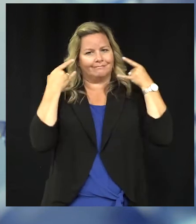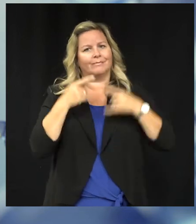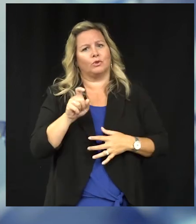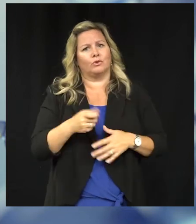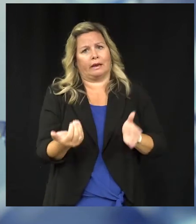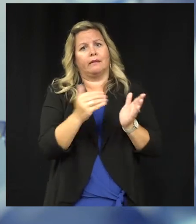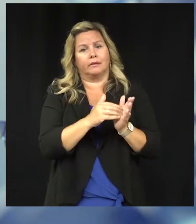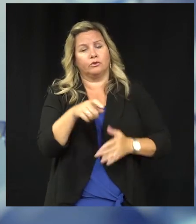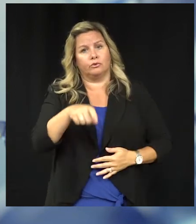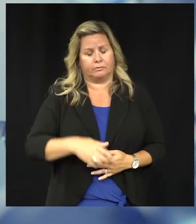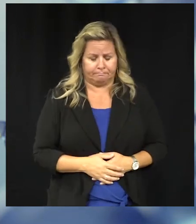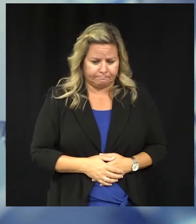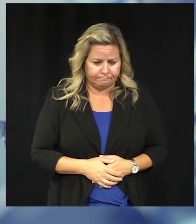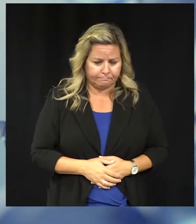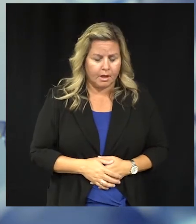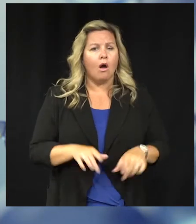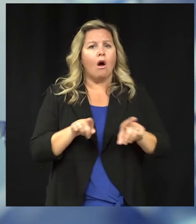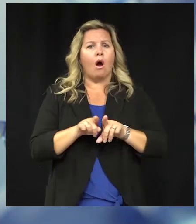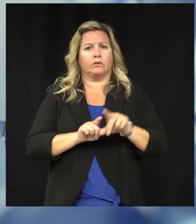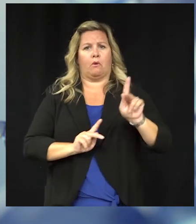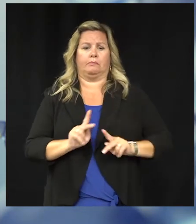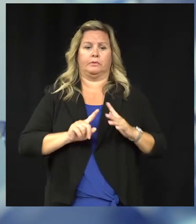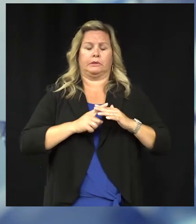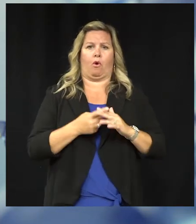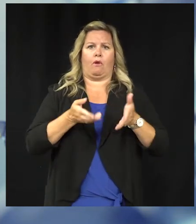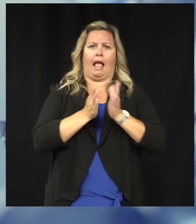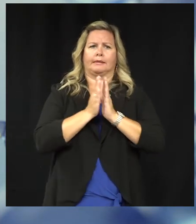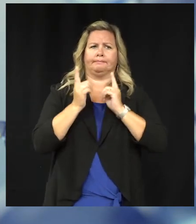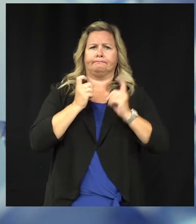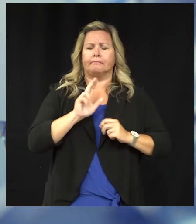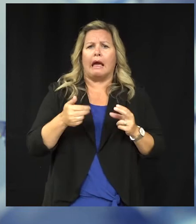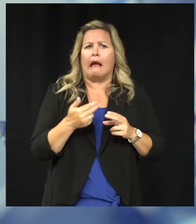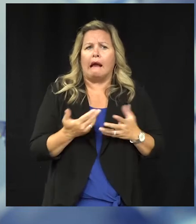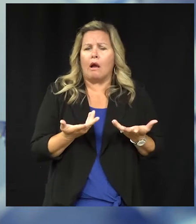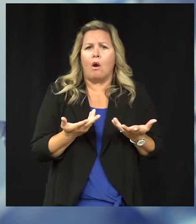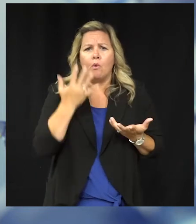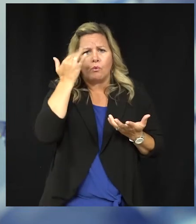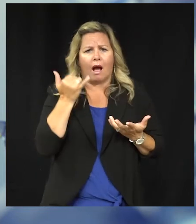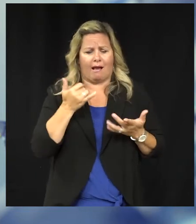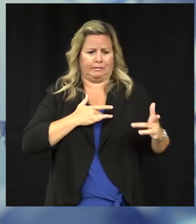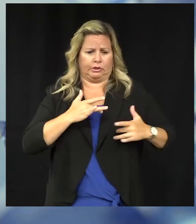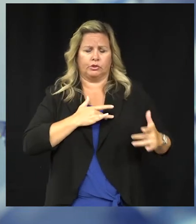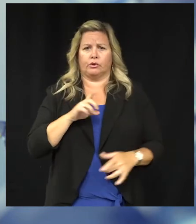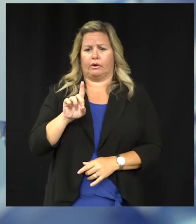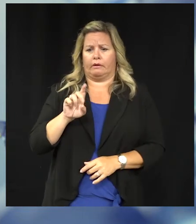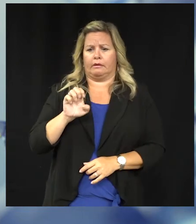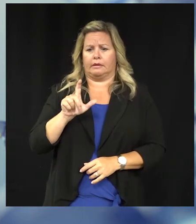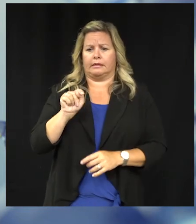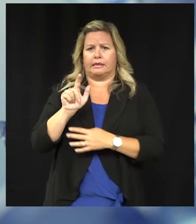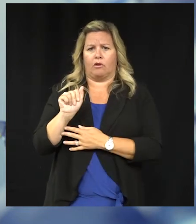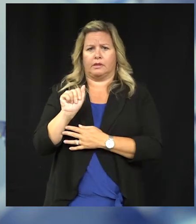A couple questions that we're getting a lot of lately. The first is why are we so concerned about this Delta variant?